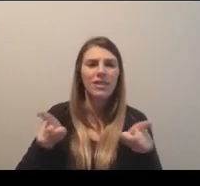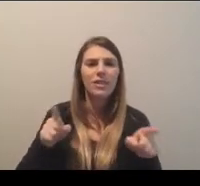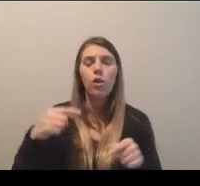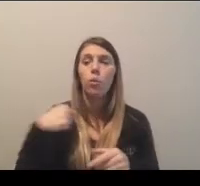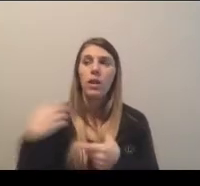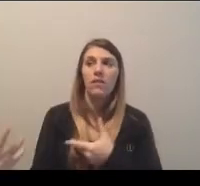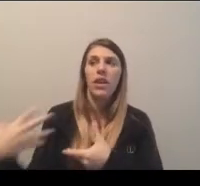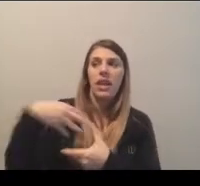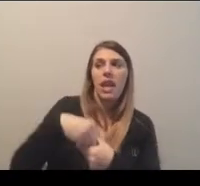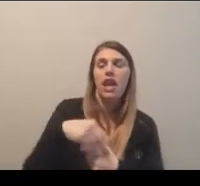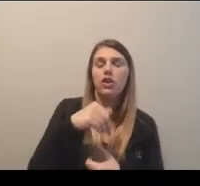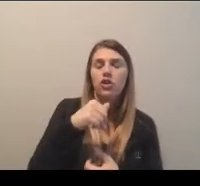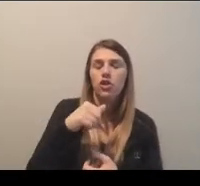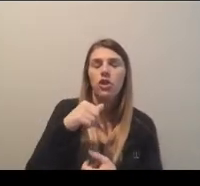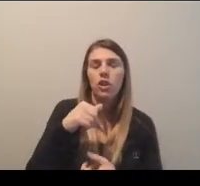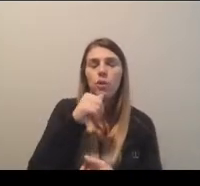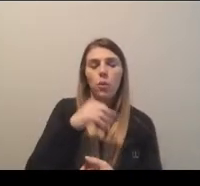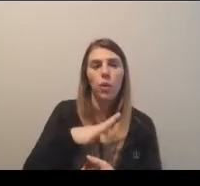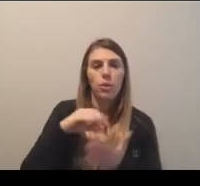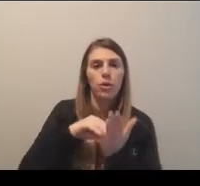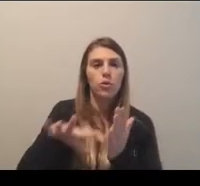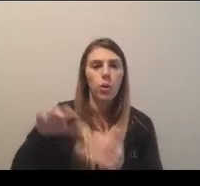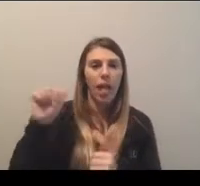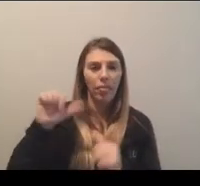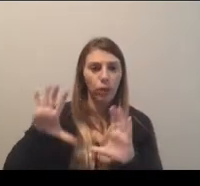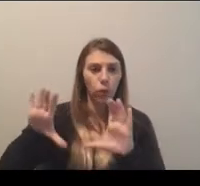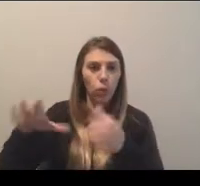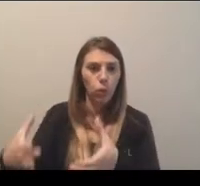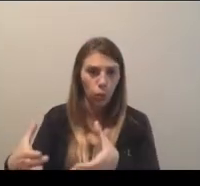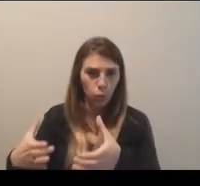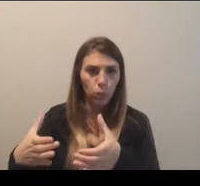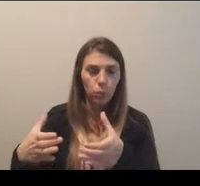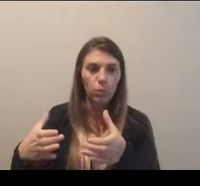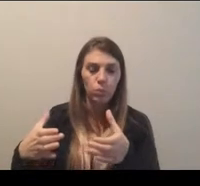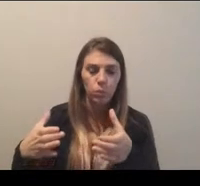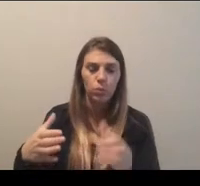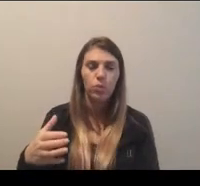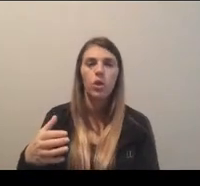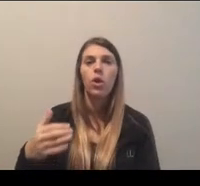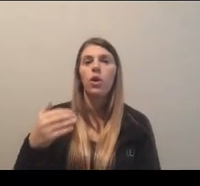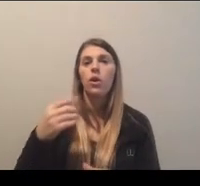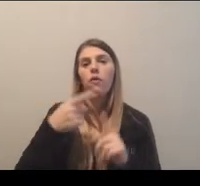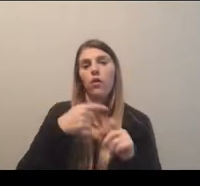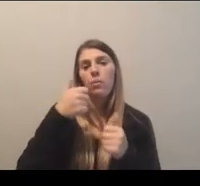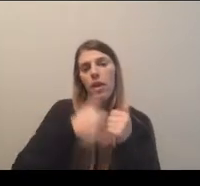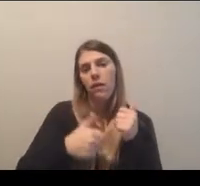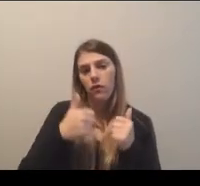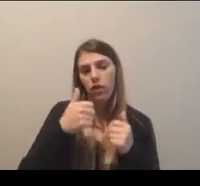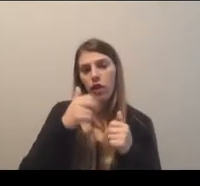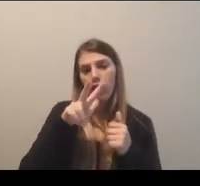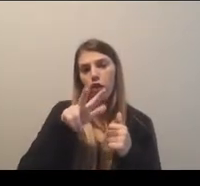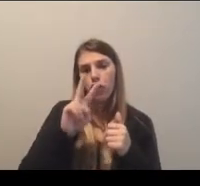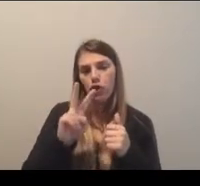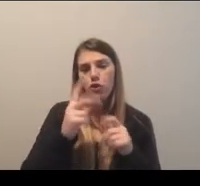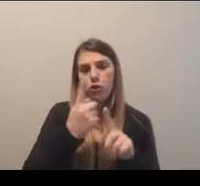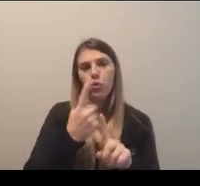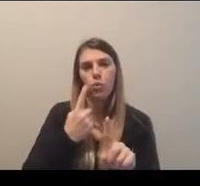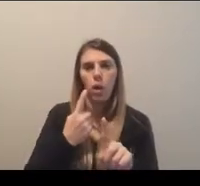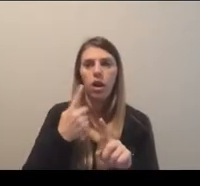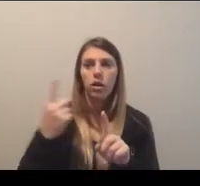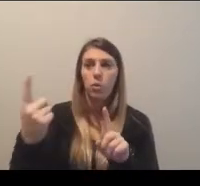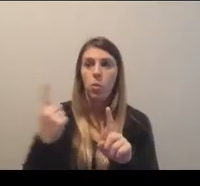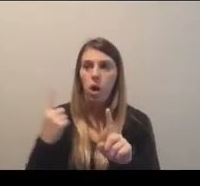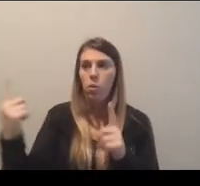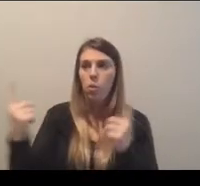basketball student-athlete group that we work, that we have one from every 32 of the Division I conferences to get their